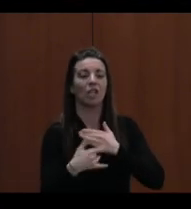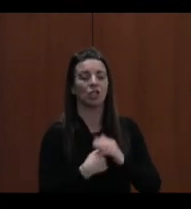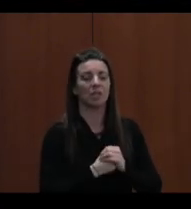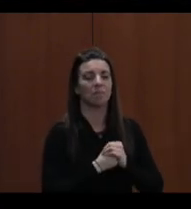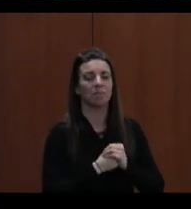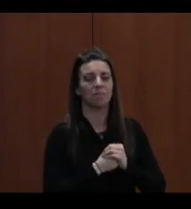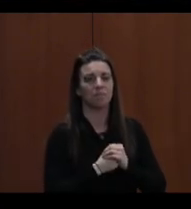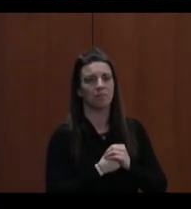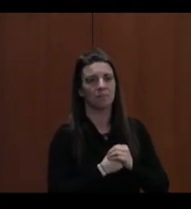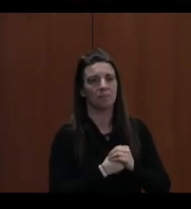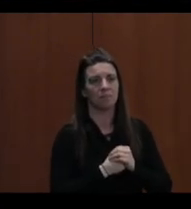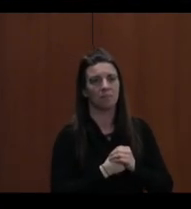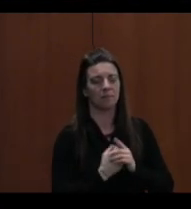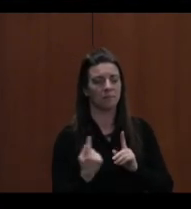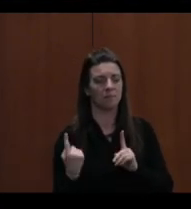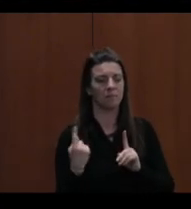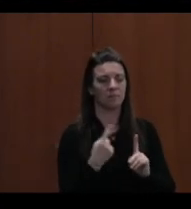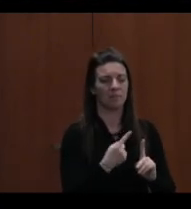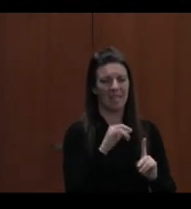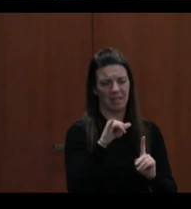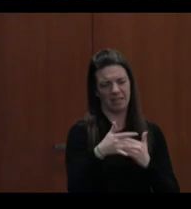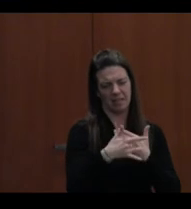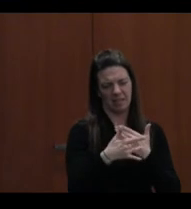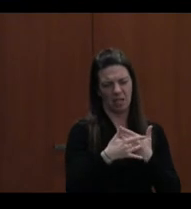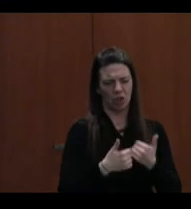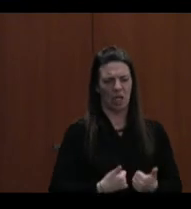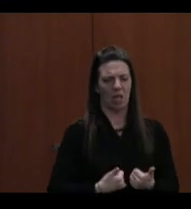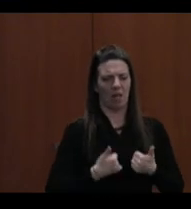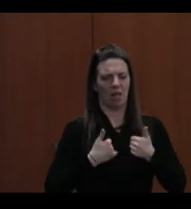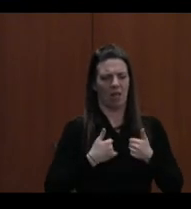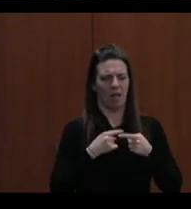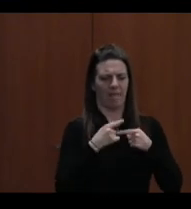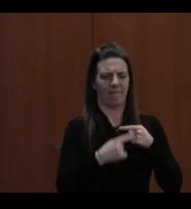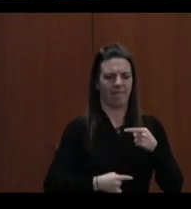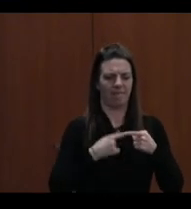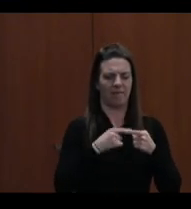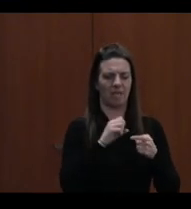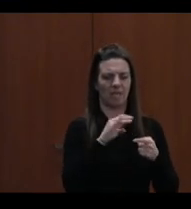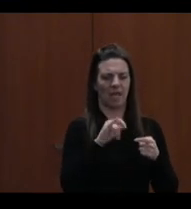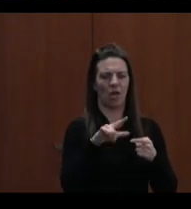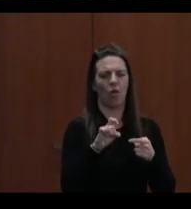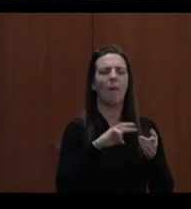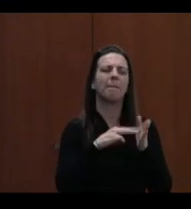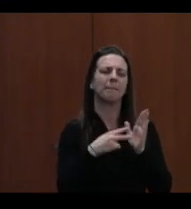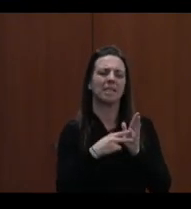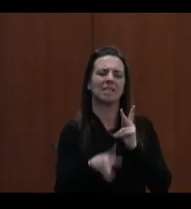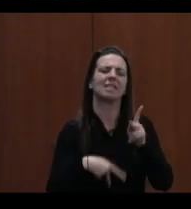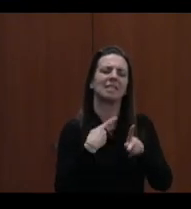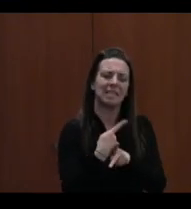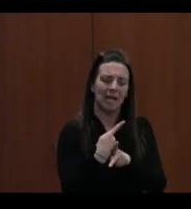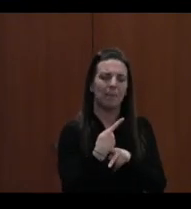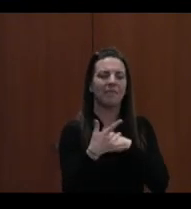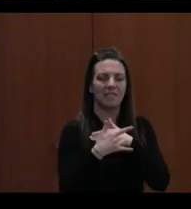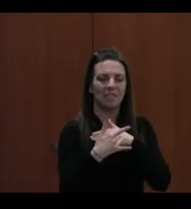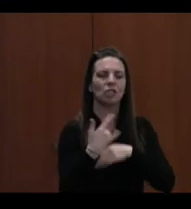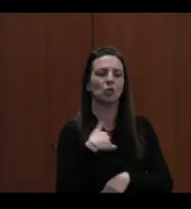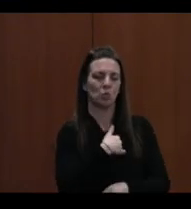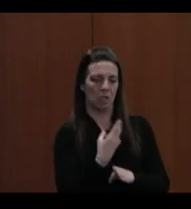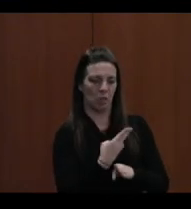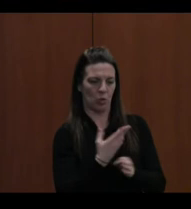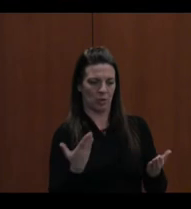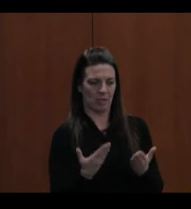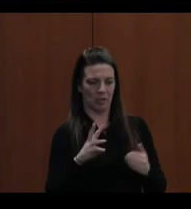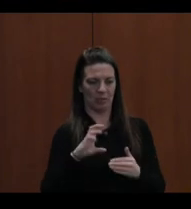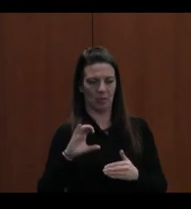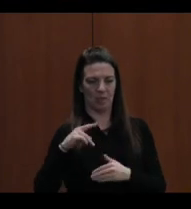So what you're looking at now, this is the technology lifecycle. So this is an example of the types of technology that WCPS uses and how they need to be